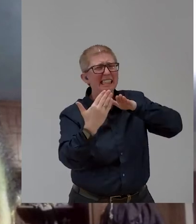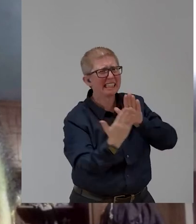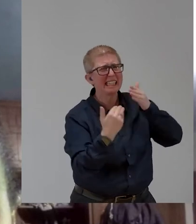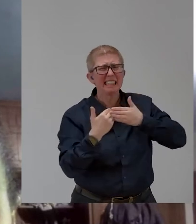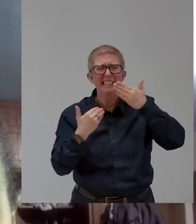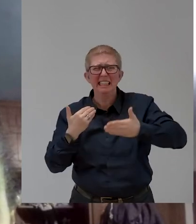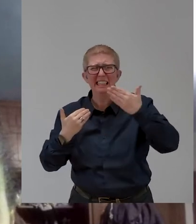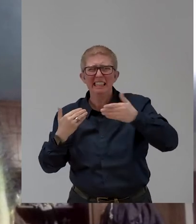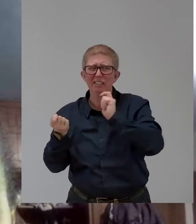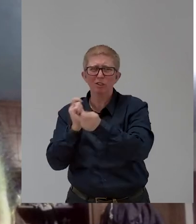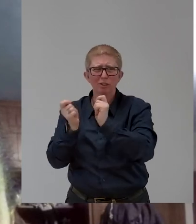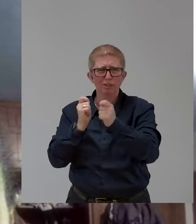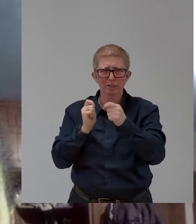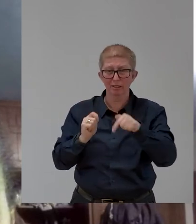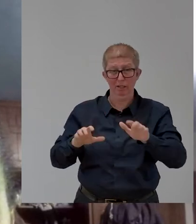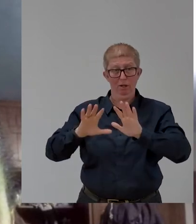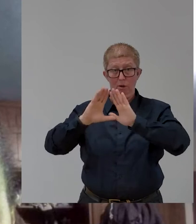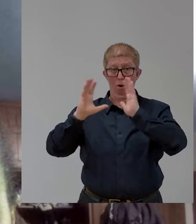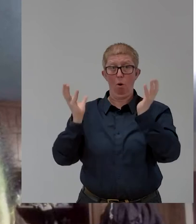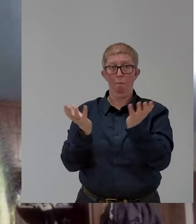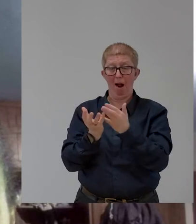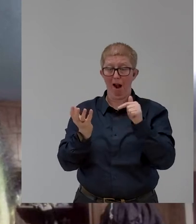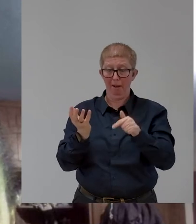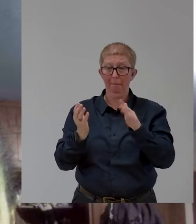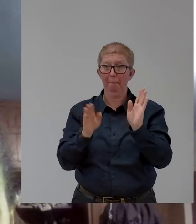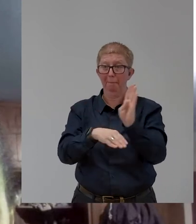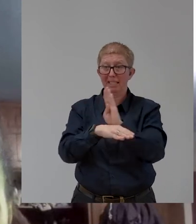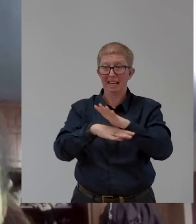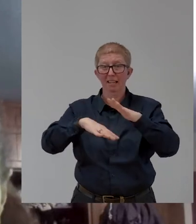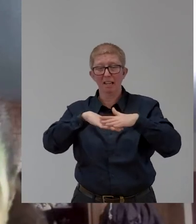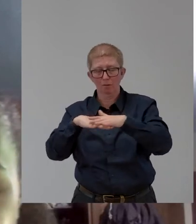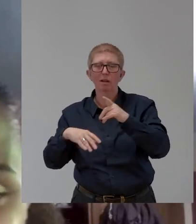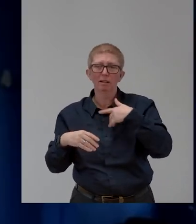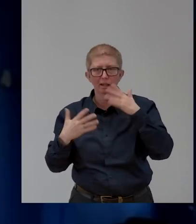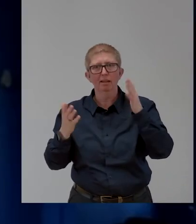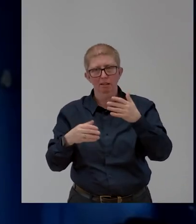Business Disability Network and of ILO and of Valuable 500. Over to you, my dear.